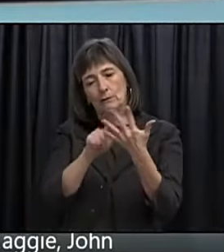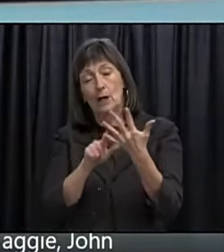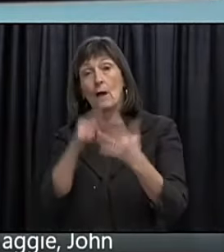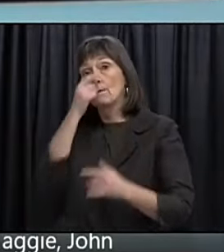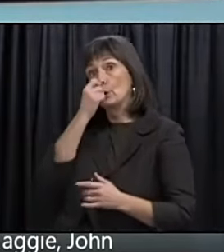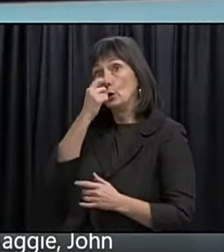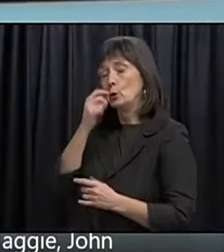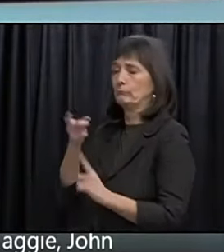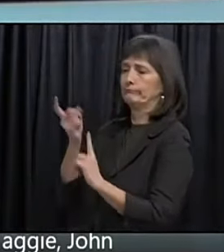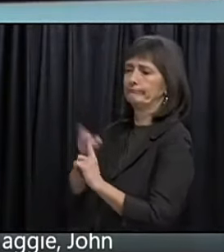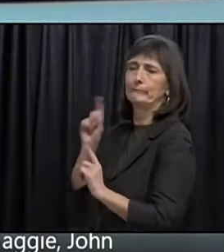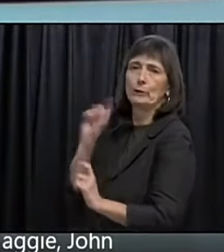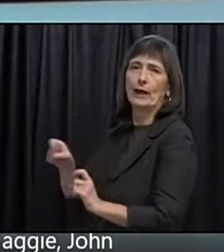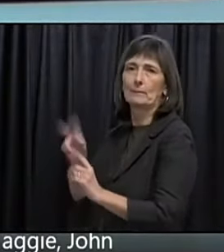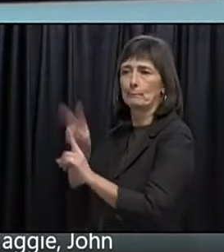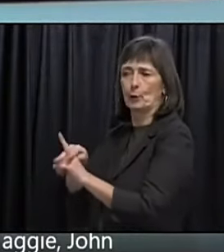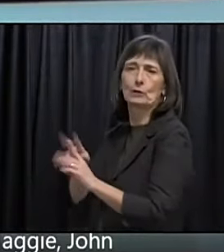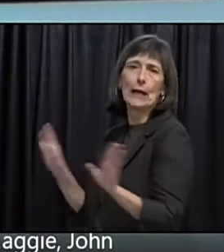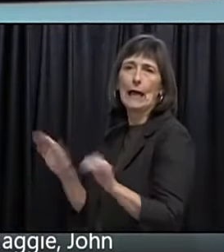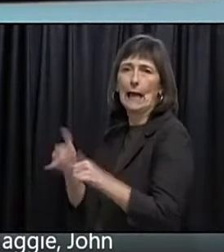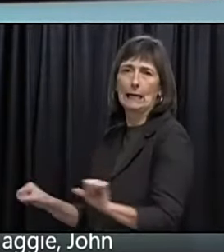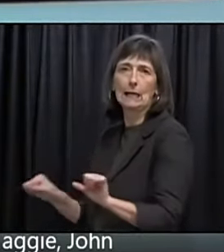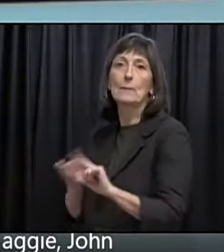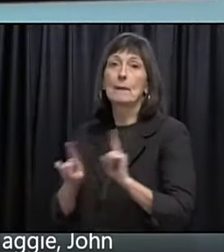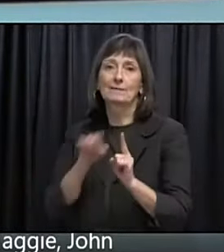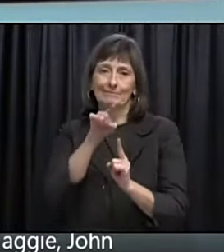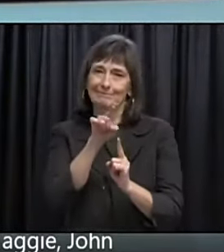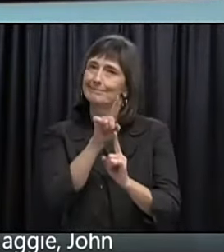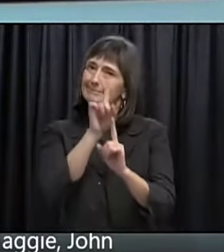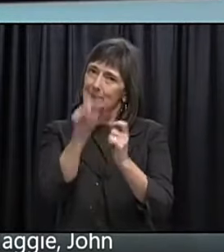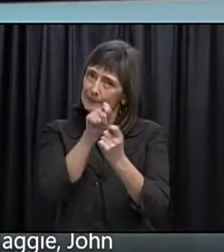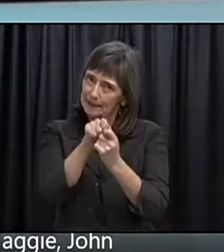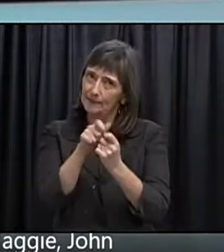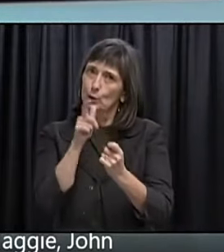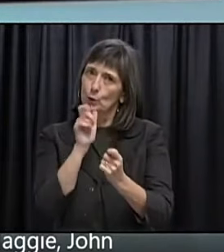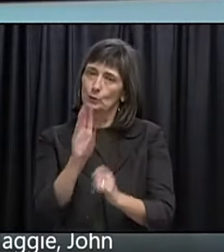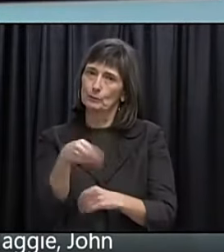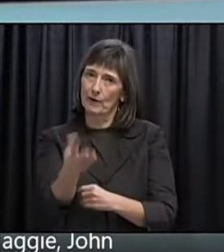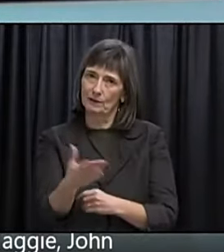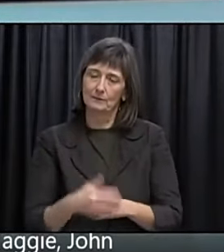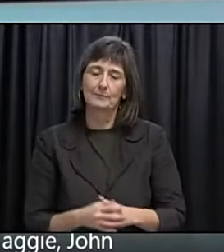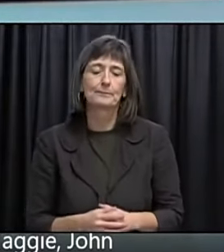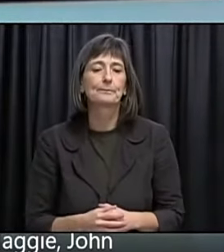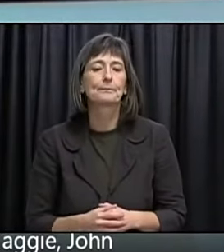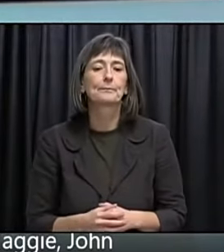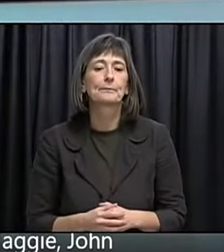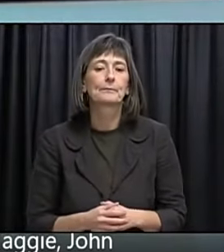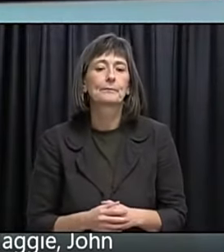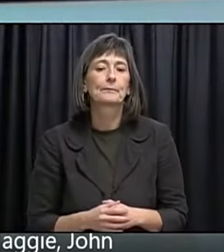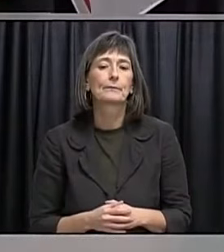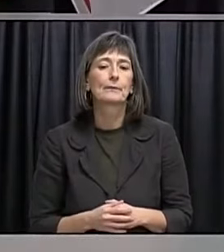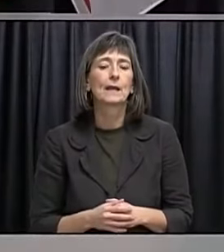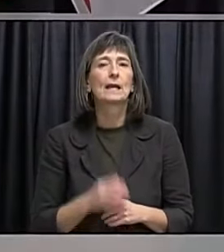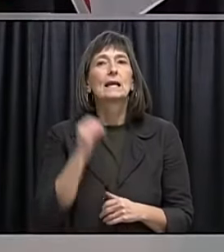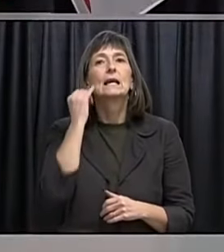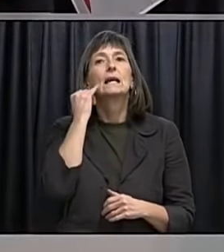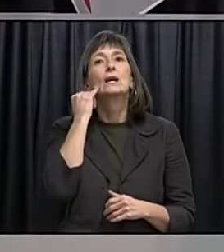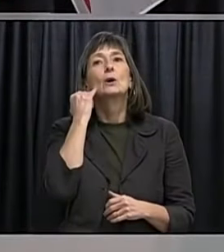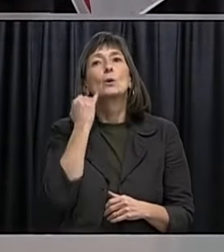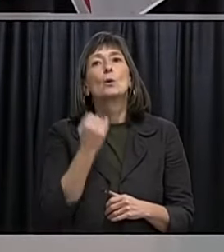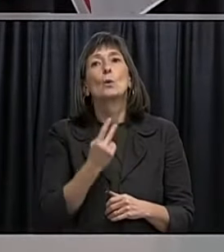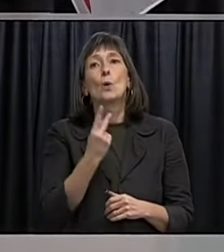Approach. We're seeing. the states. That. People are able. get. Rather than usual. doses. of a vial.